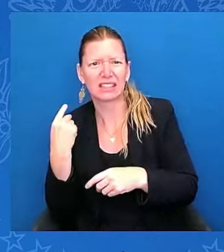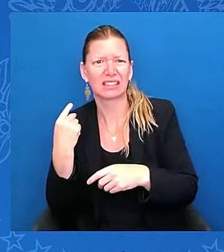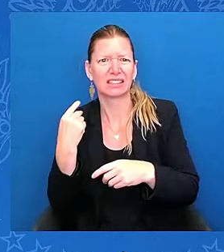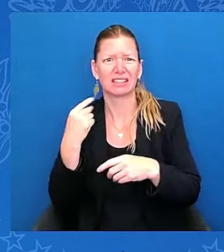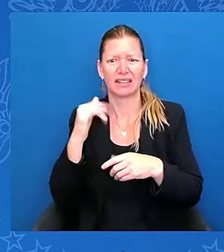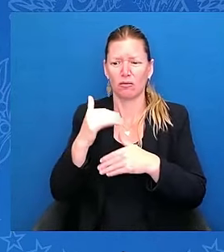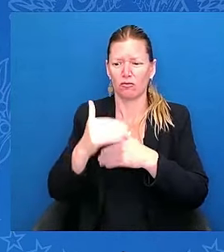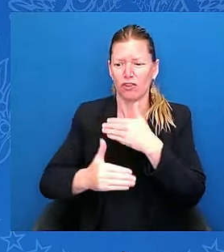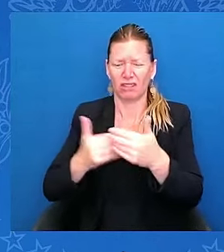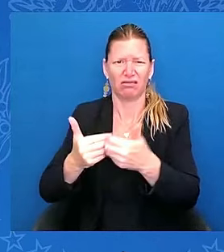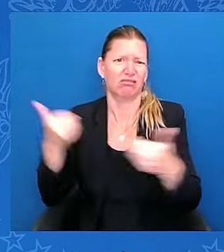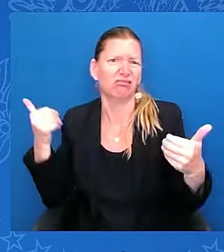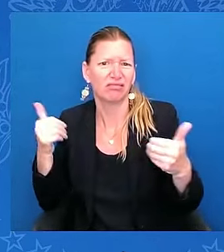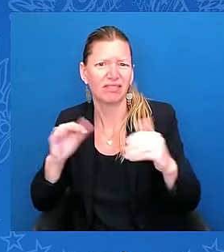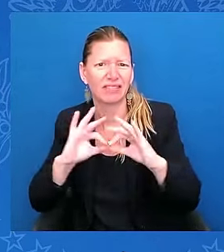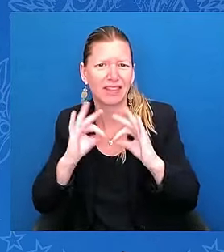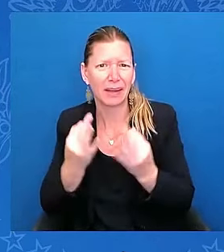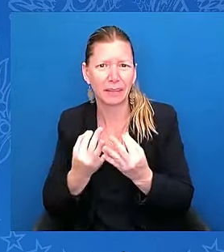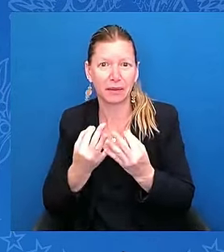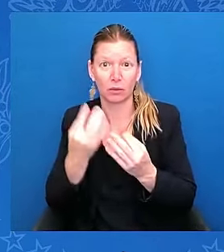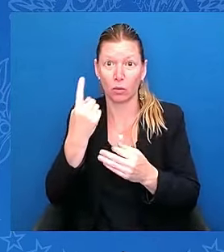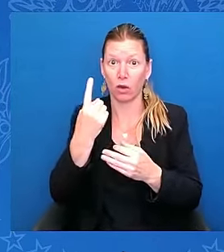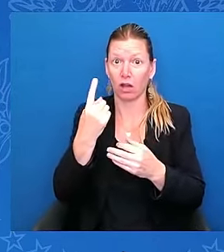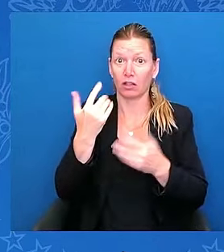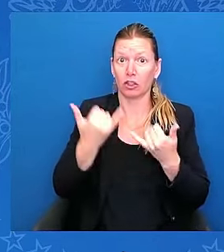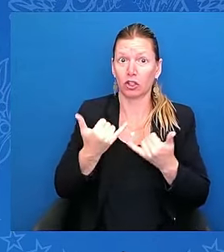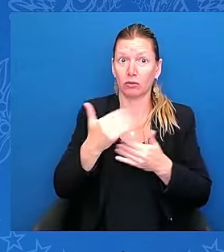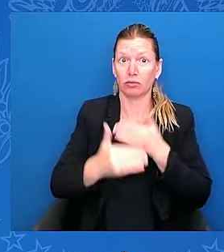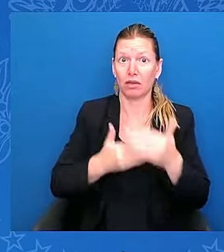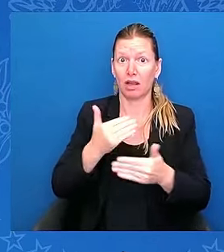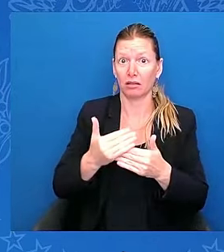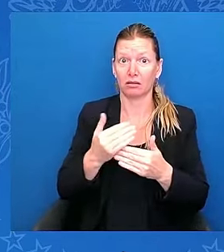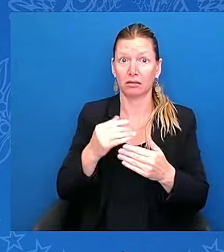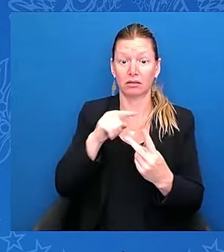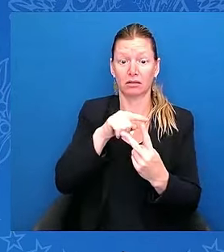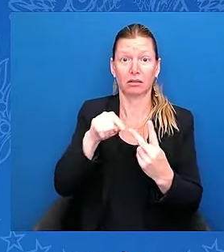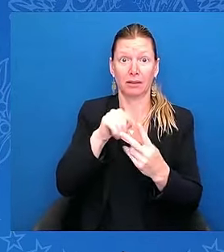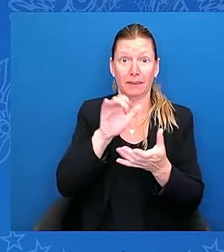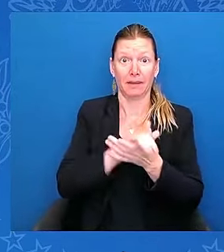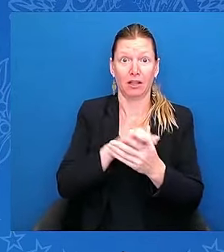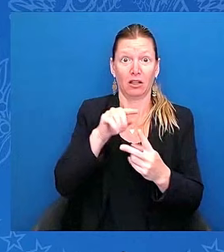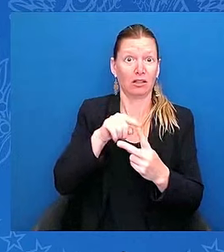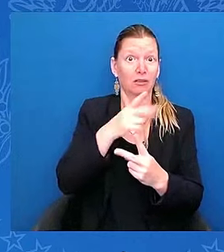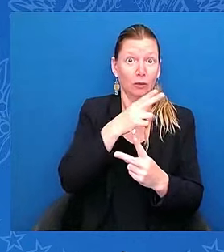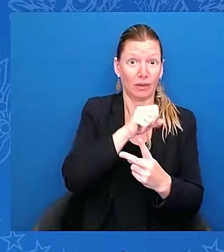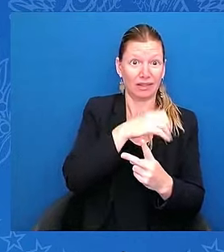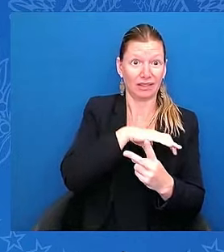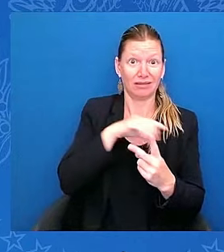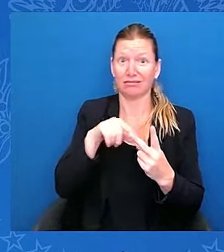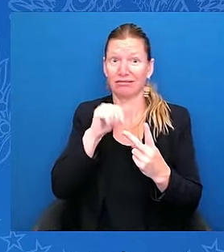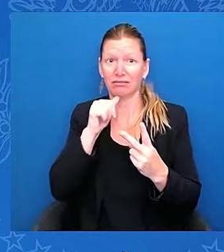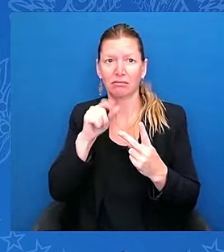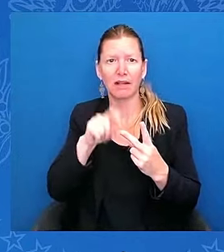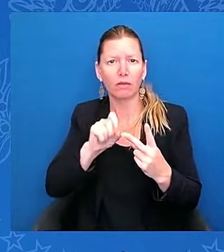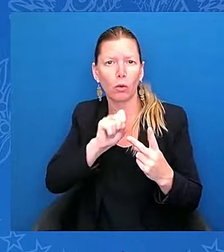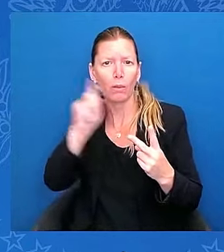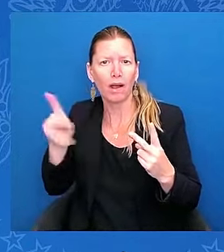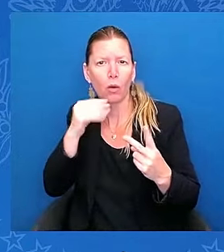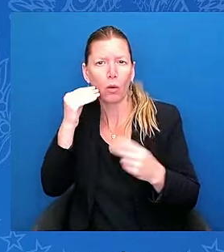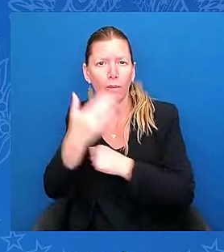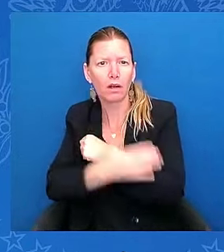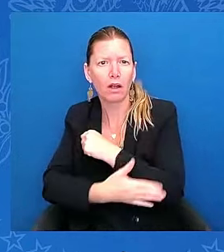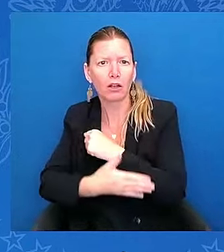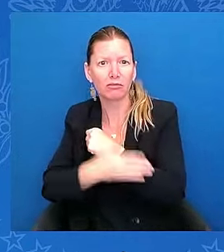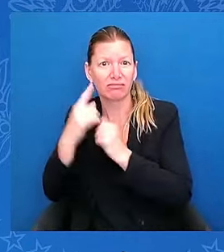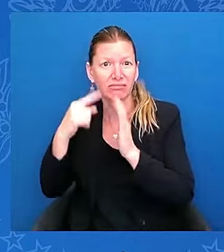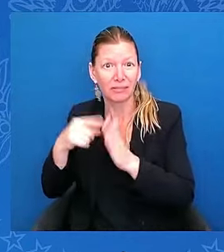example, to Mexico, for example — fill out paperwork and obtain long-term legal status. They have to leave their families in America with no